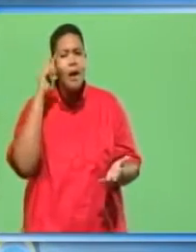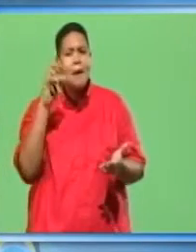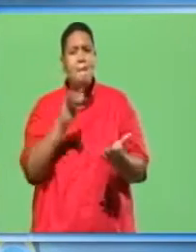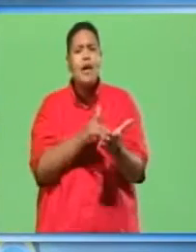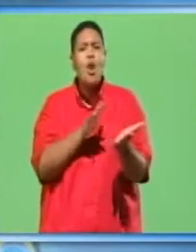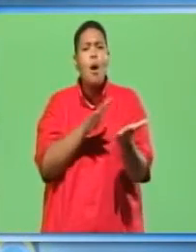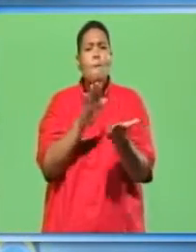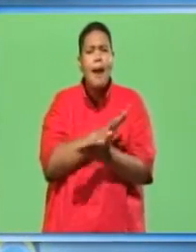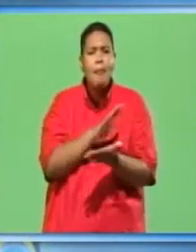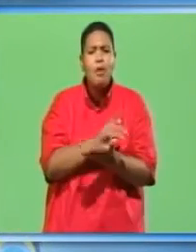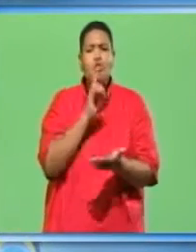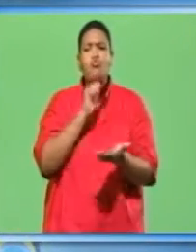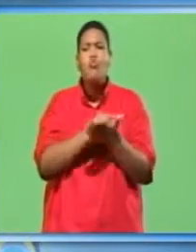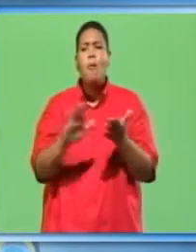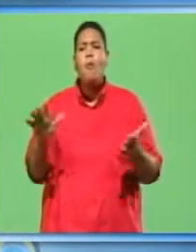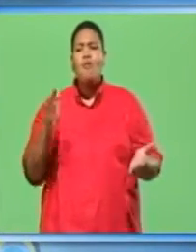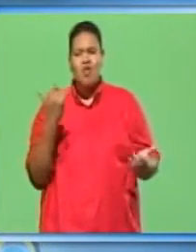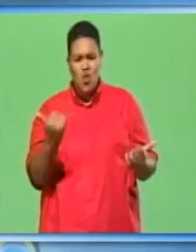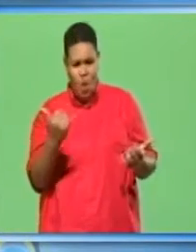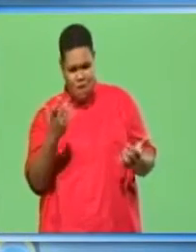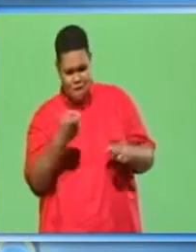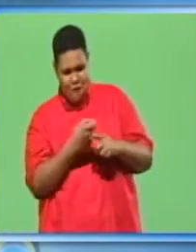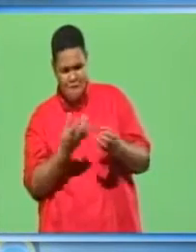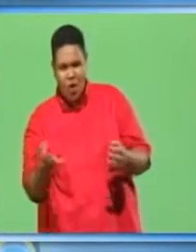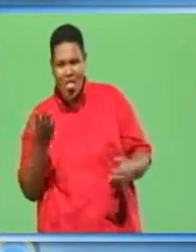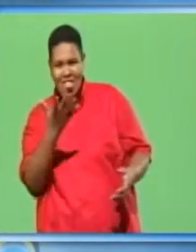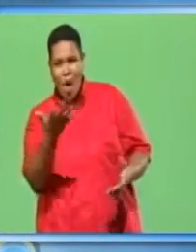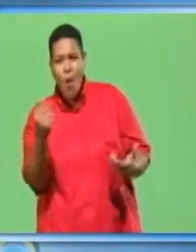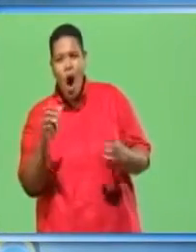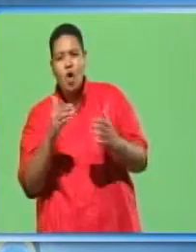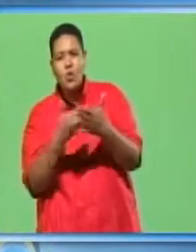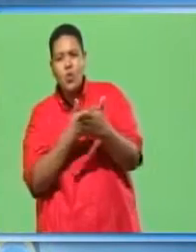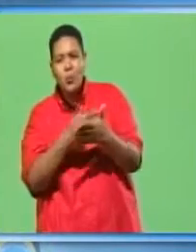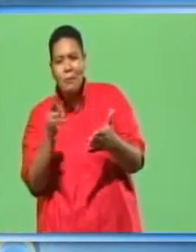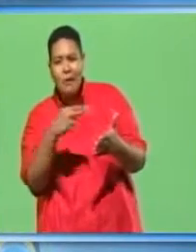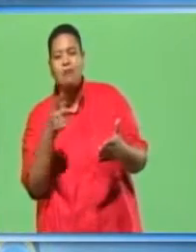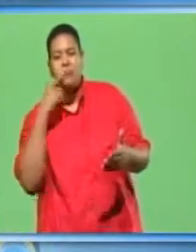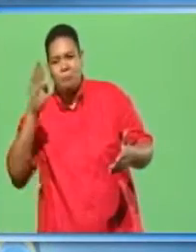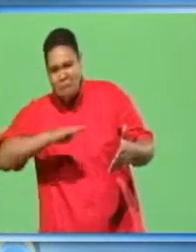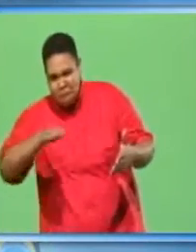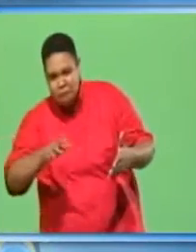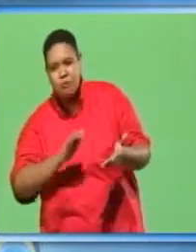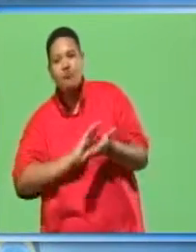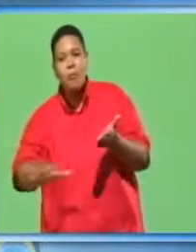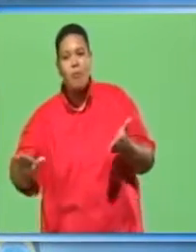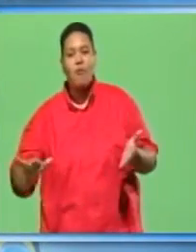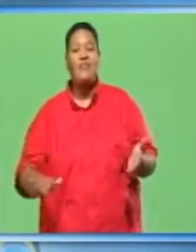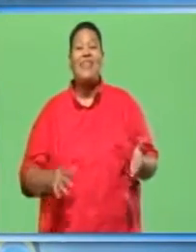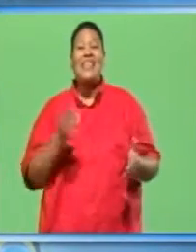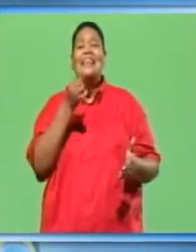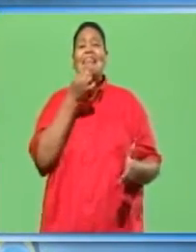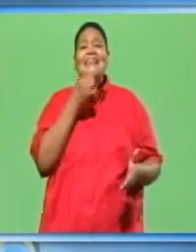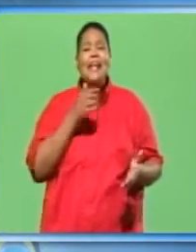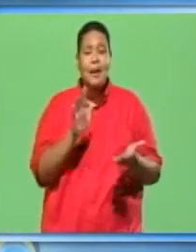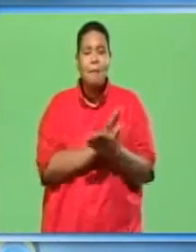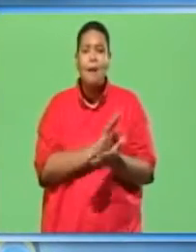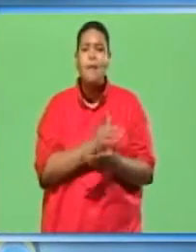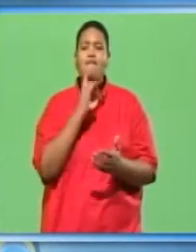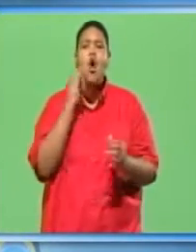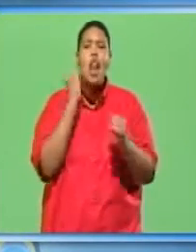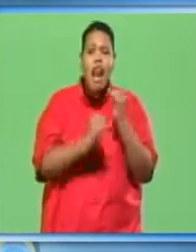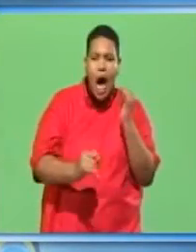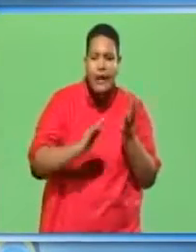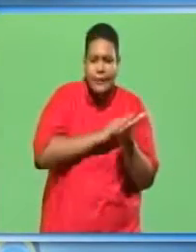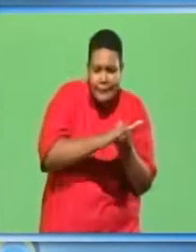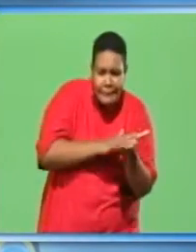from furniture and antiques. Fine graded paper is for the last sanding of furniture just before staining the